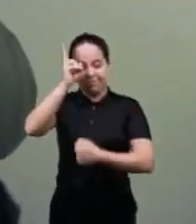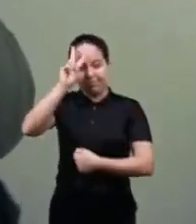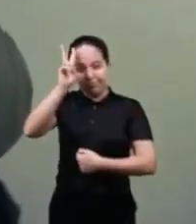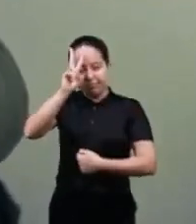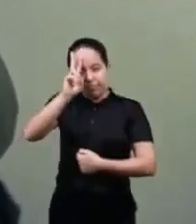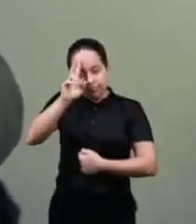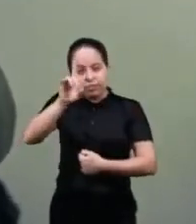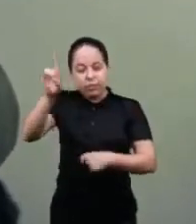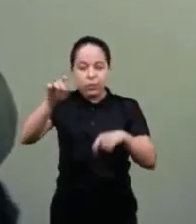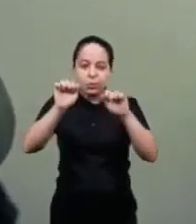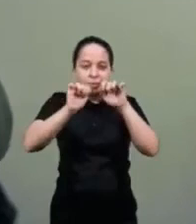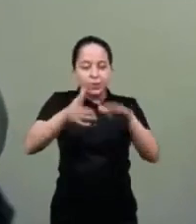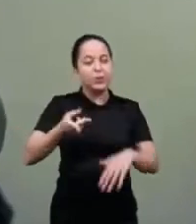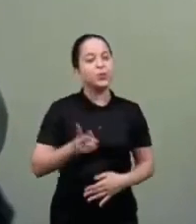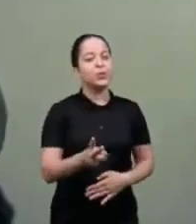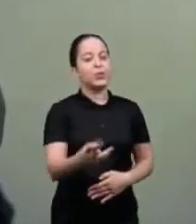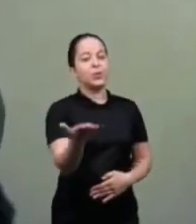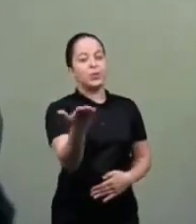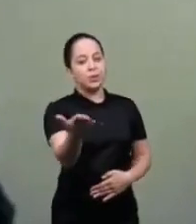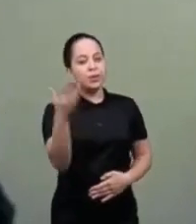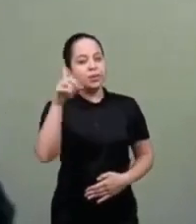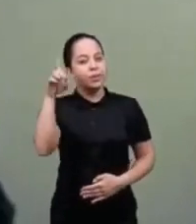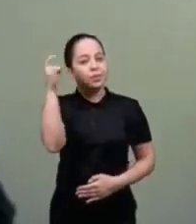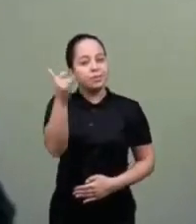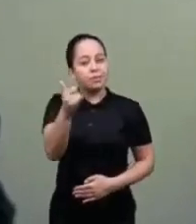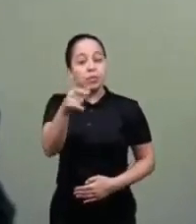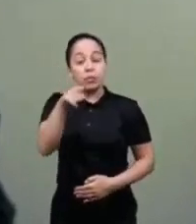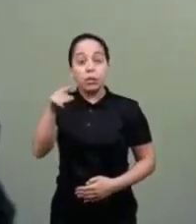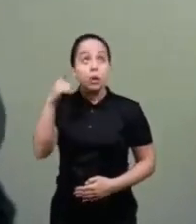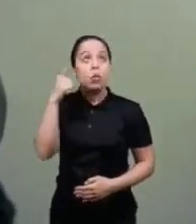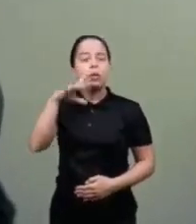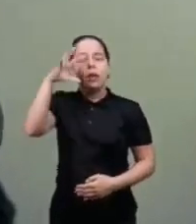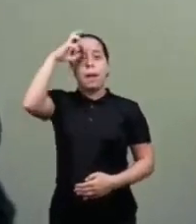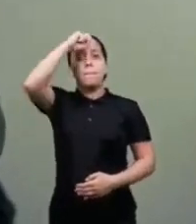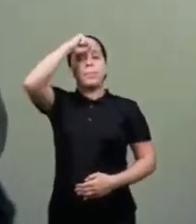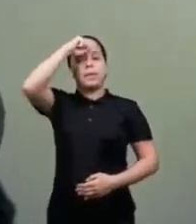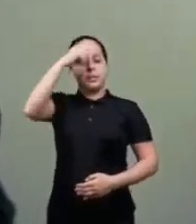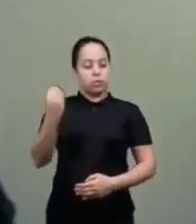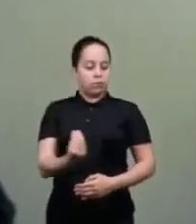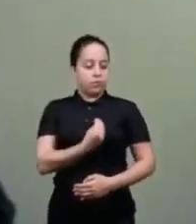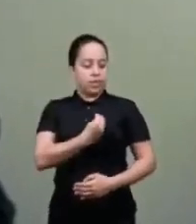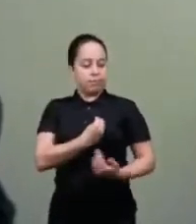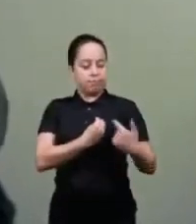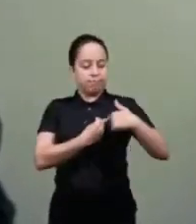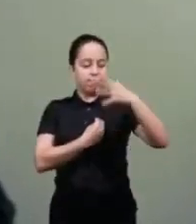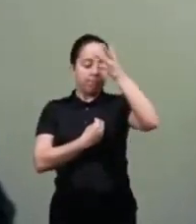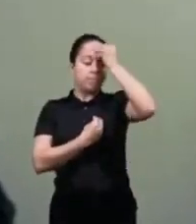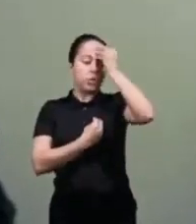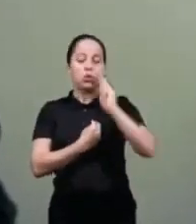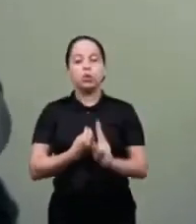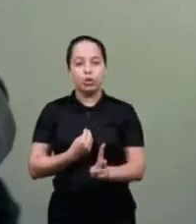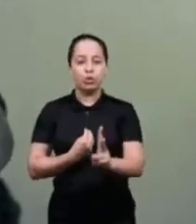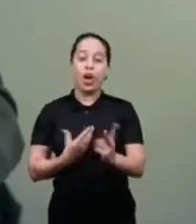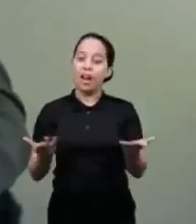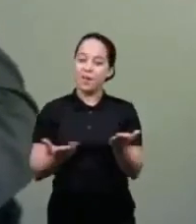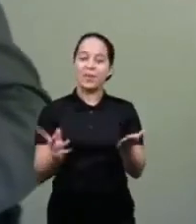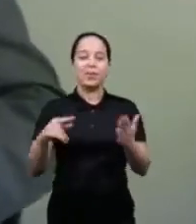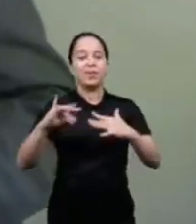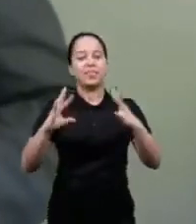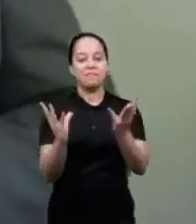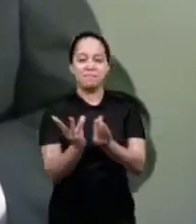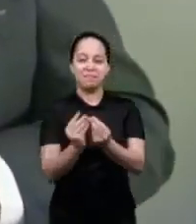so that what was reached here could be preserved in your life and in your mind thus we are